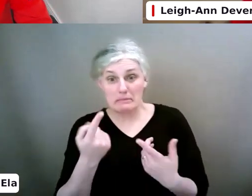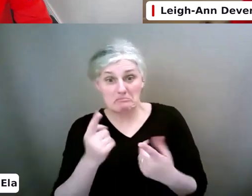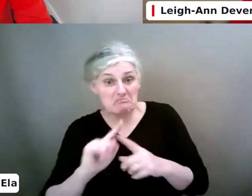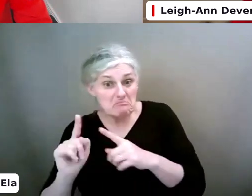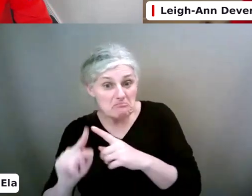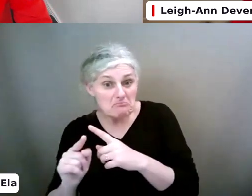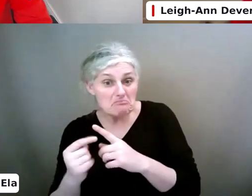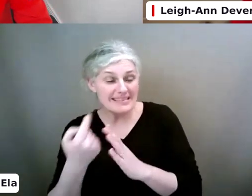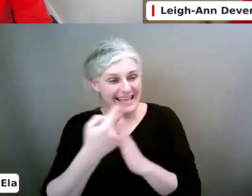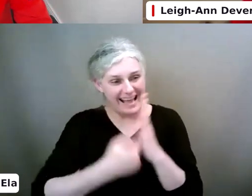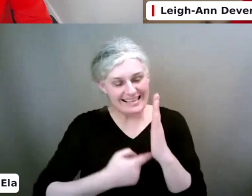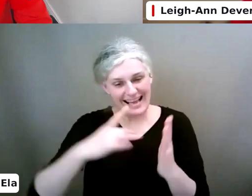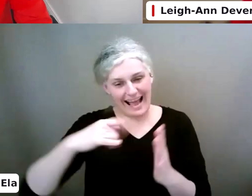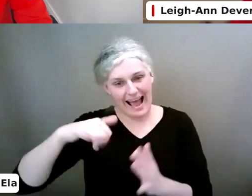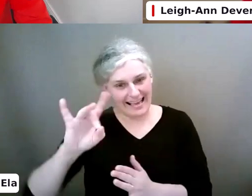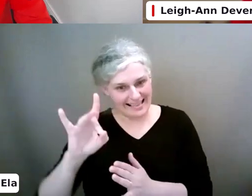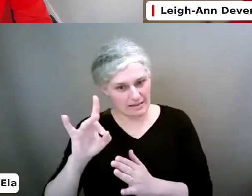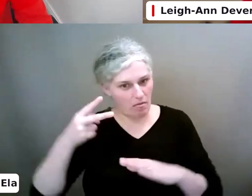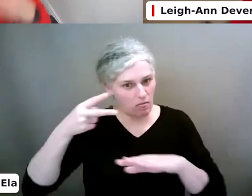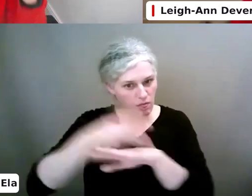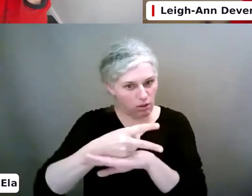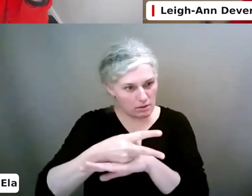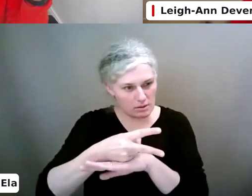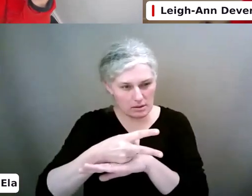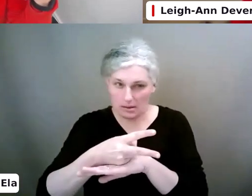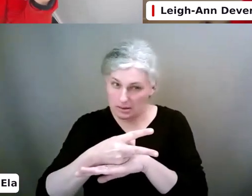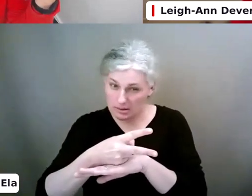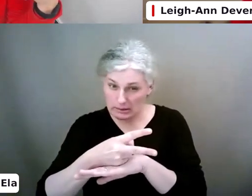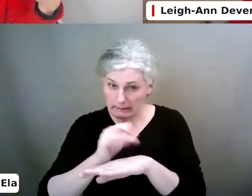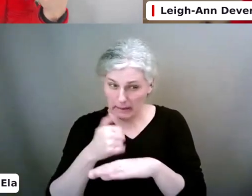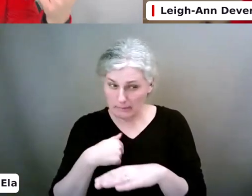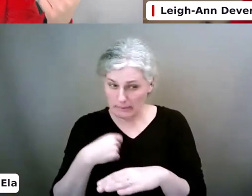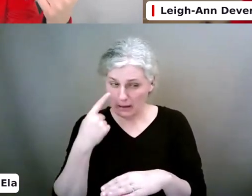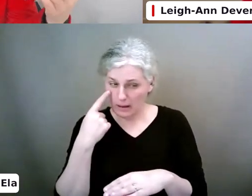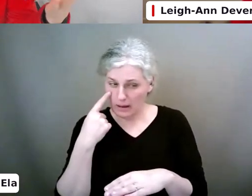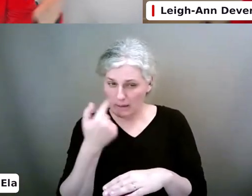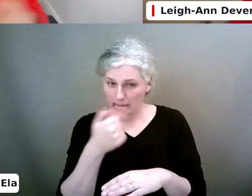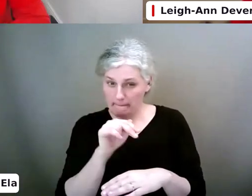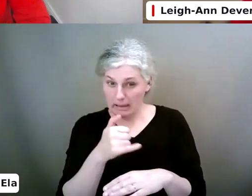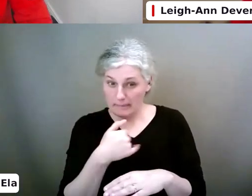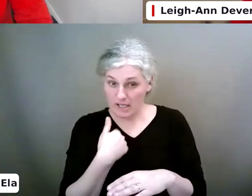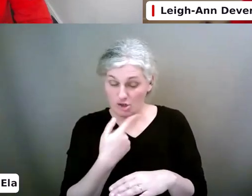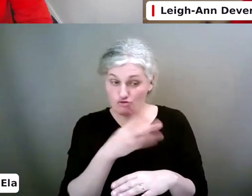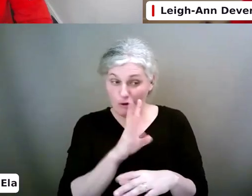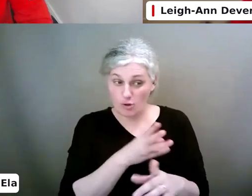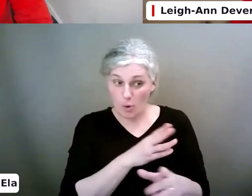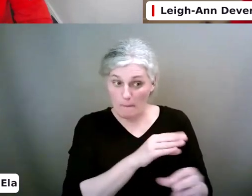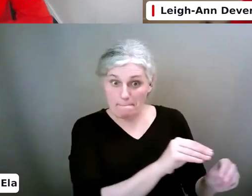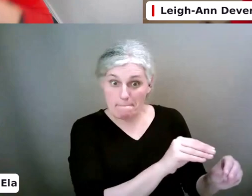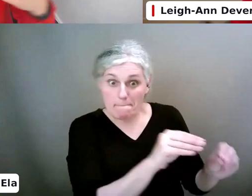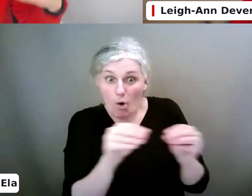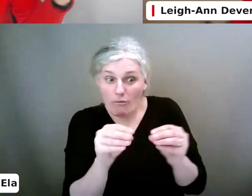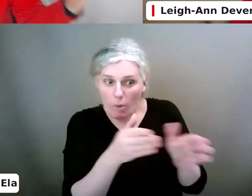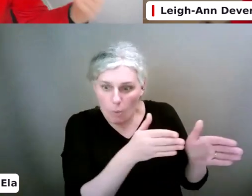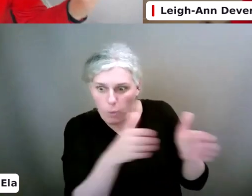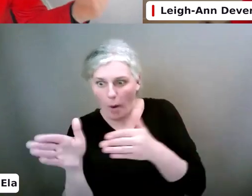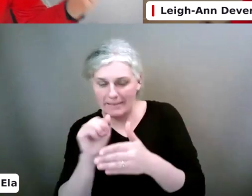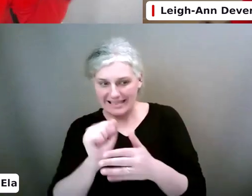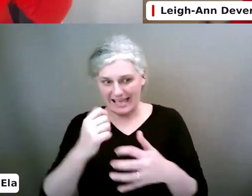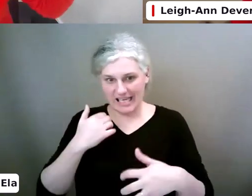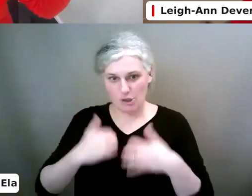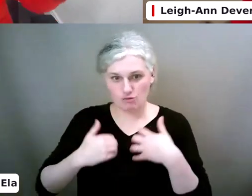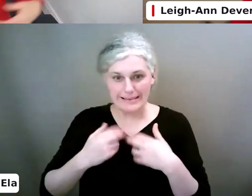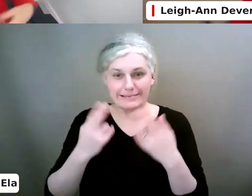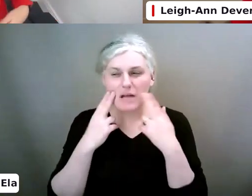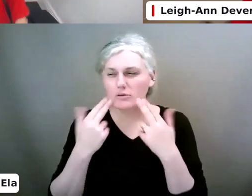Ethical hacking? Get them involved in things that they're really naturally good at. could be their future career. If you're naturally good at